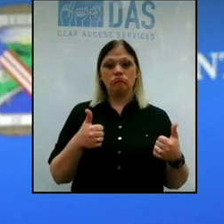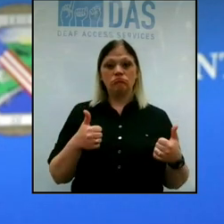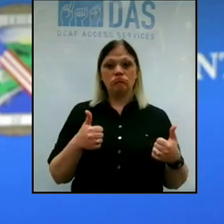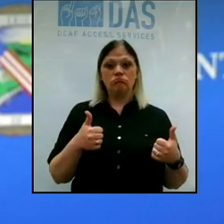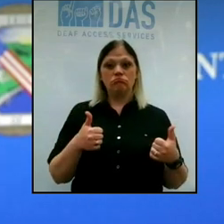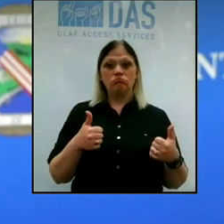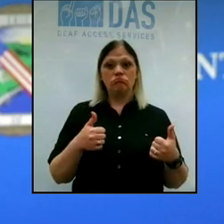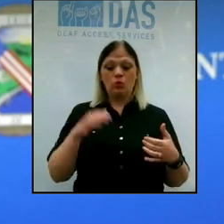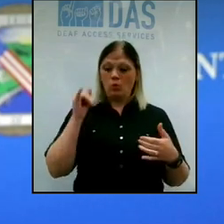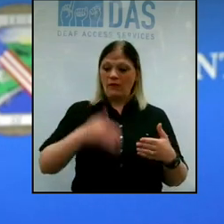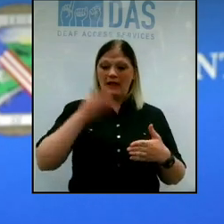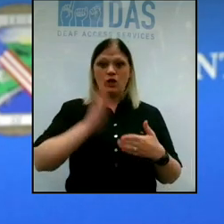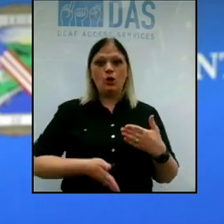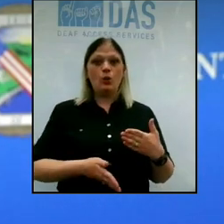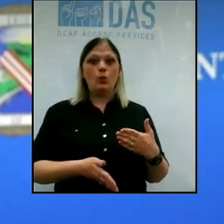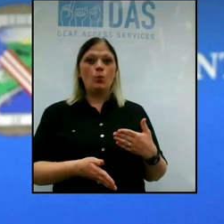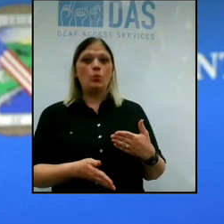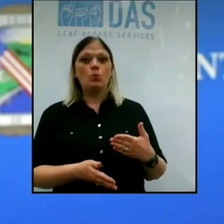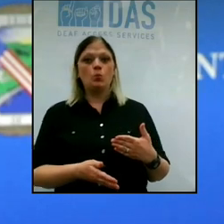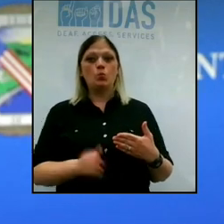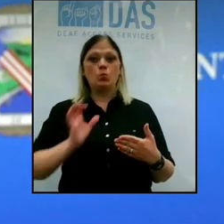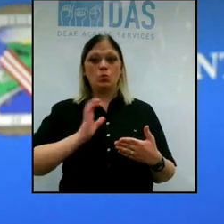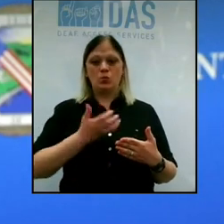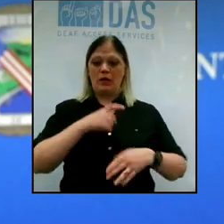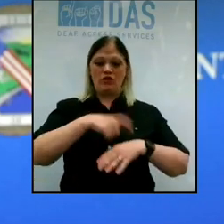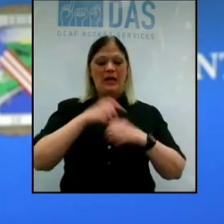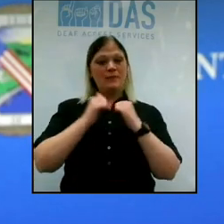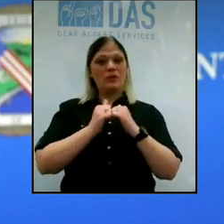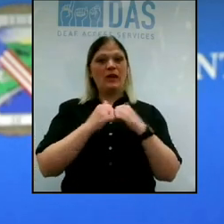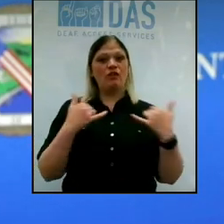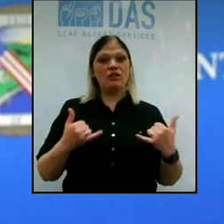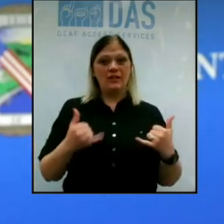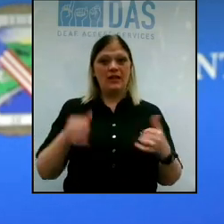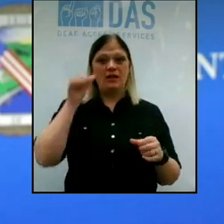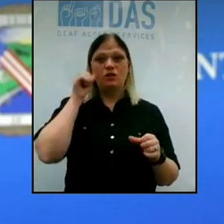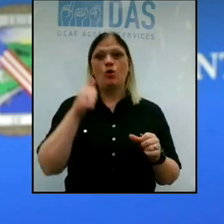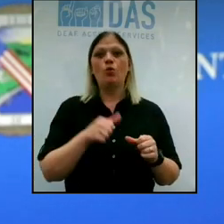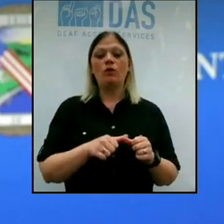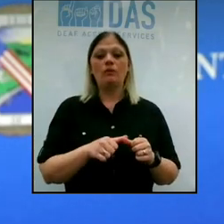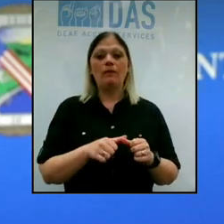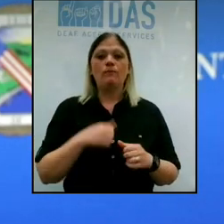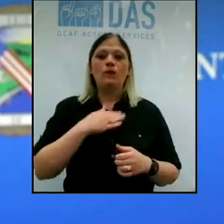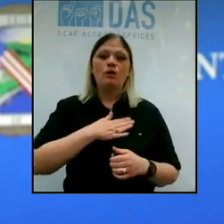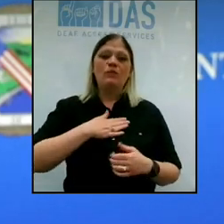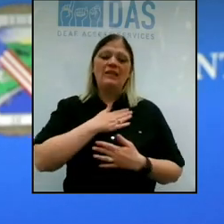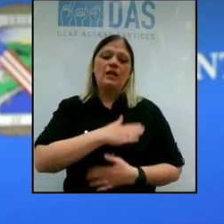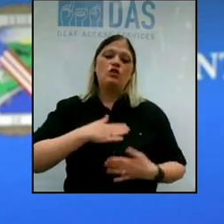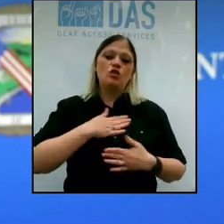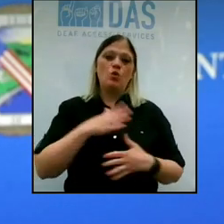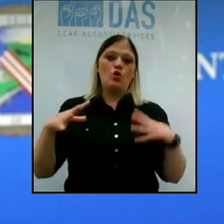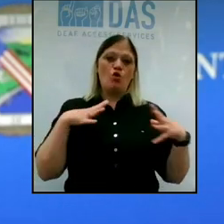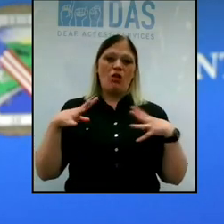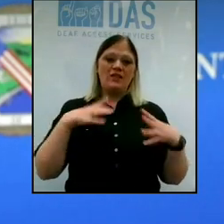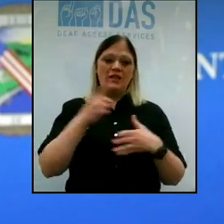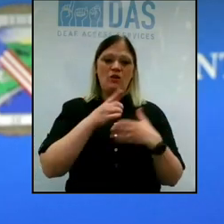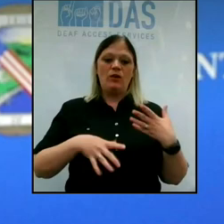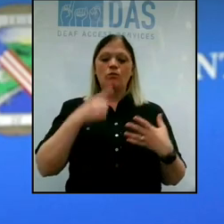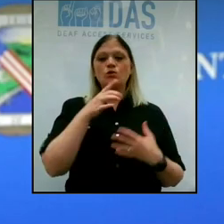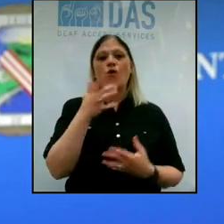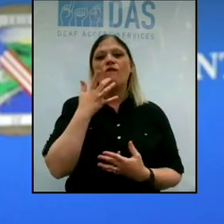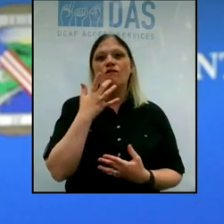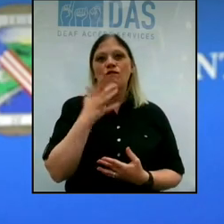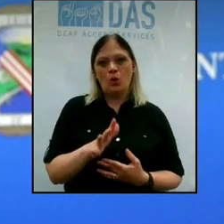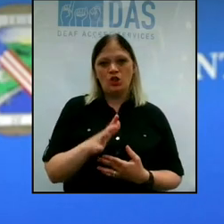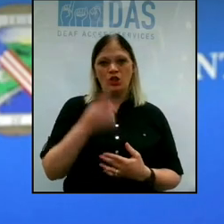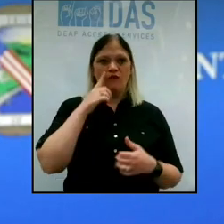that concludes our time together today. So remember, please enjoy the holiday weekend. We're so fortunate, like